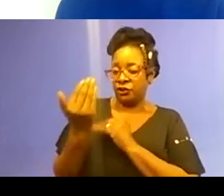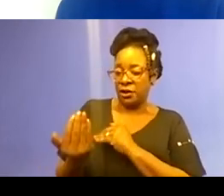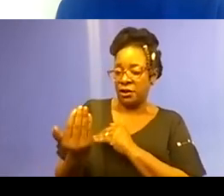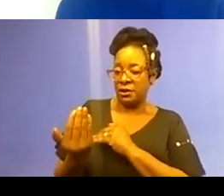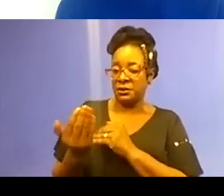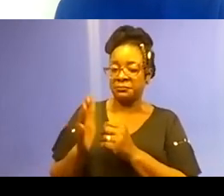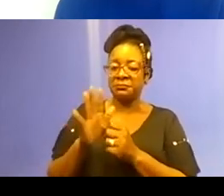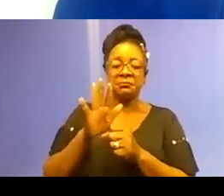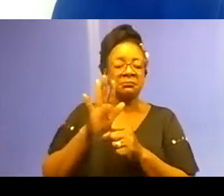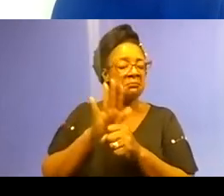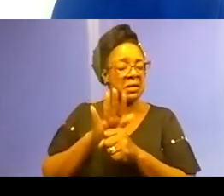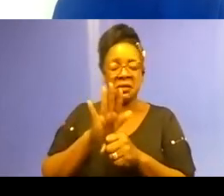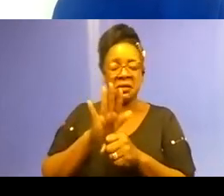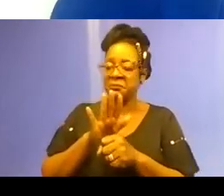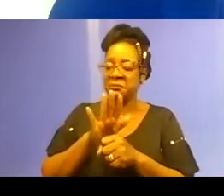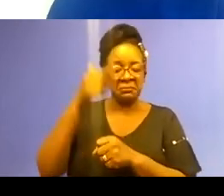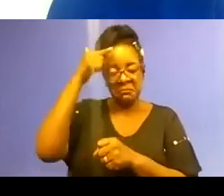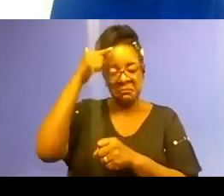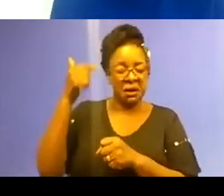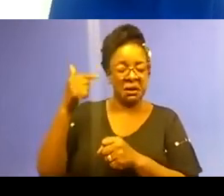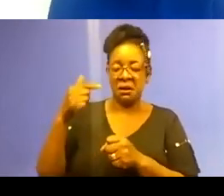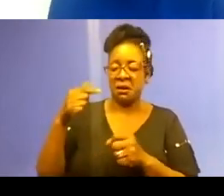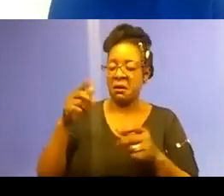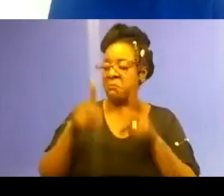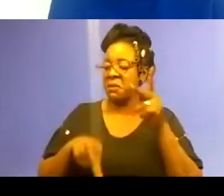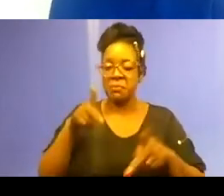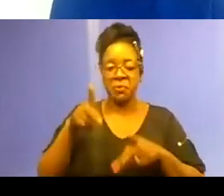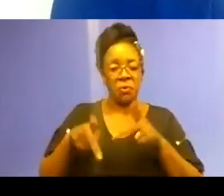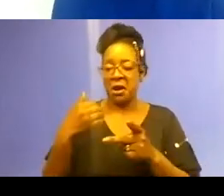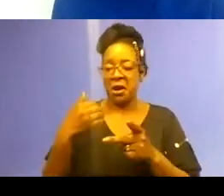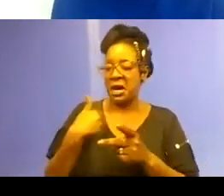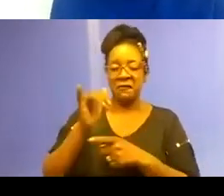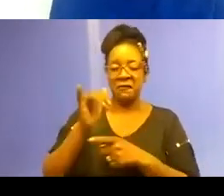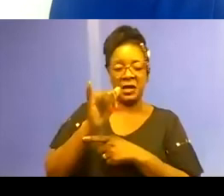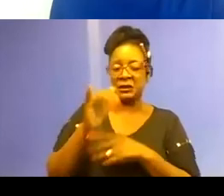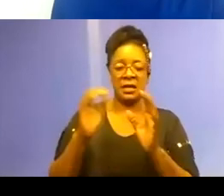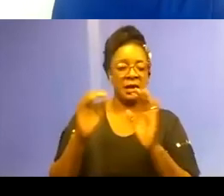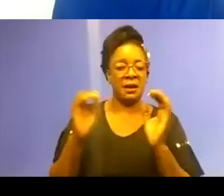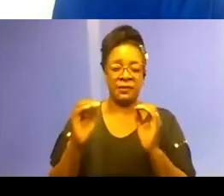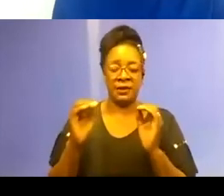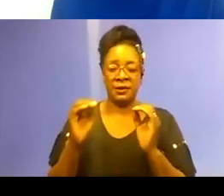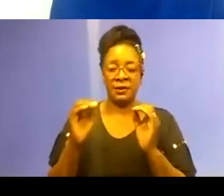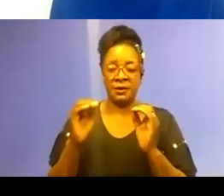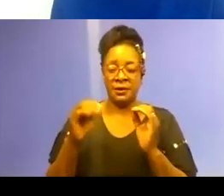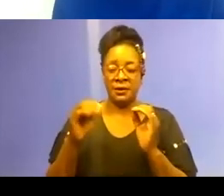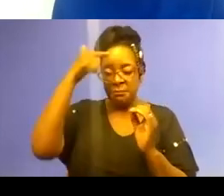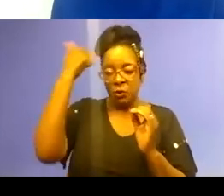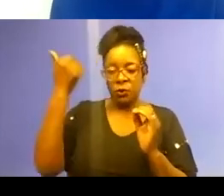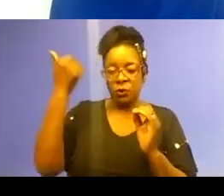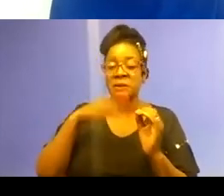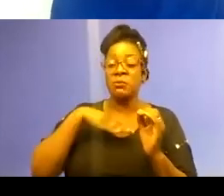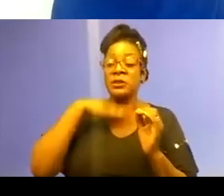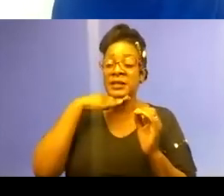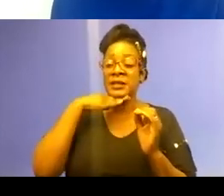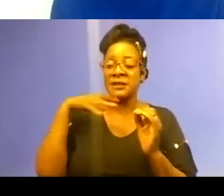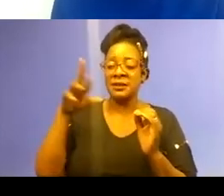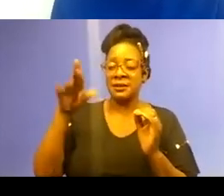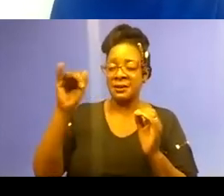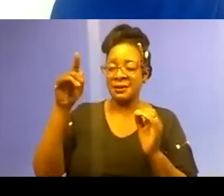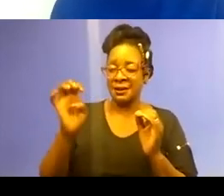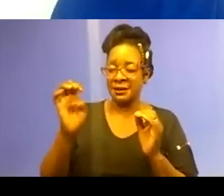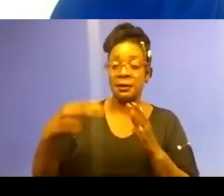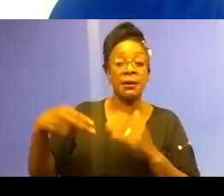or experience as the infant mortality rate is higher and has consistently been high for Black